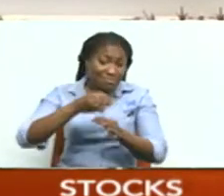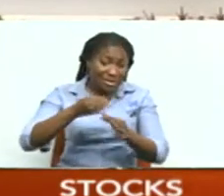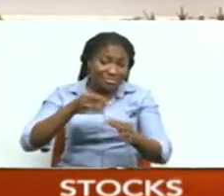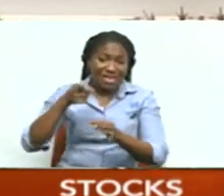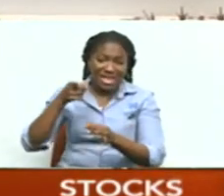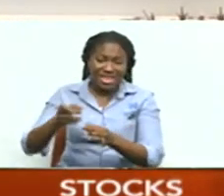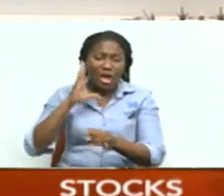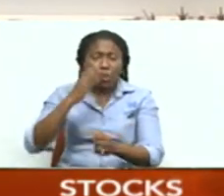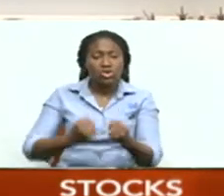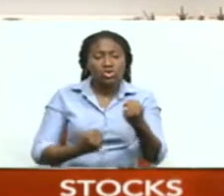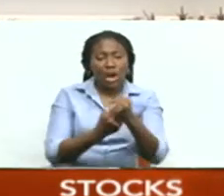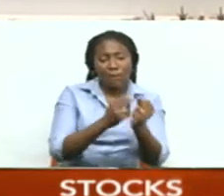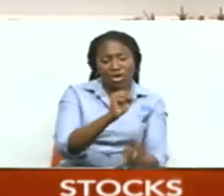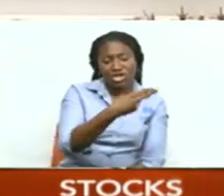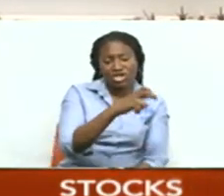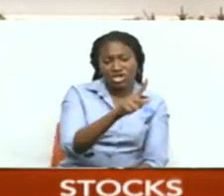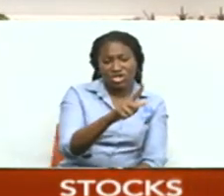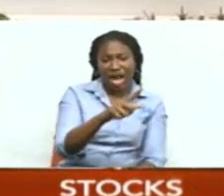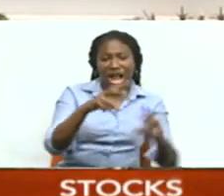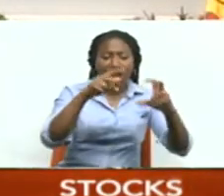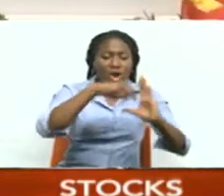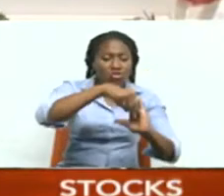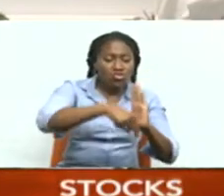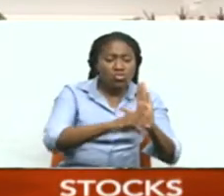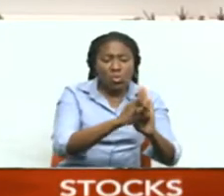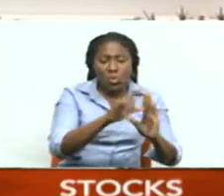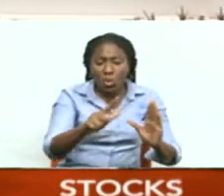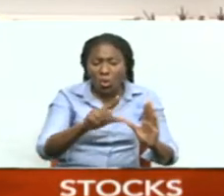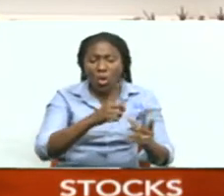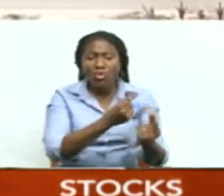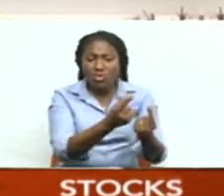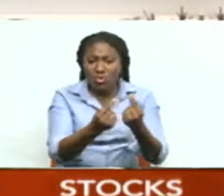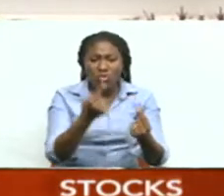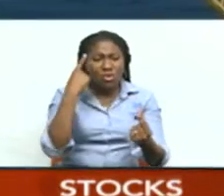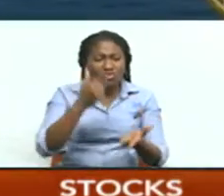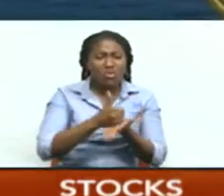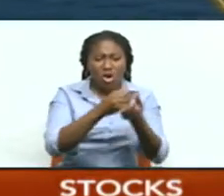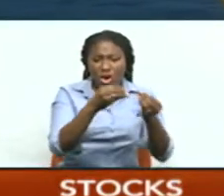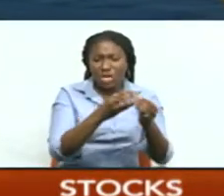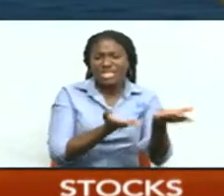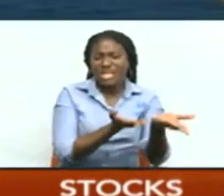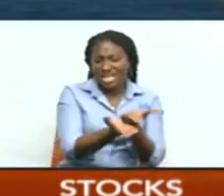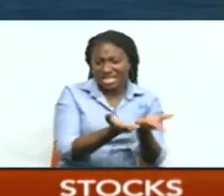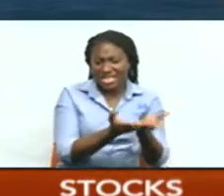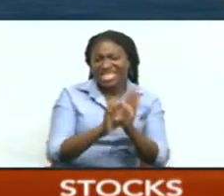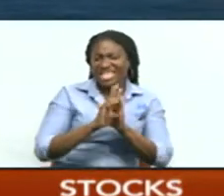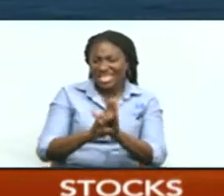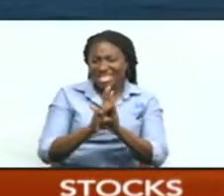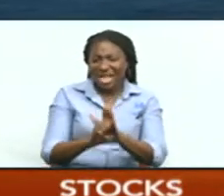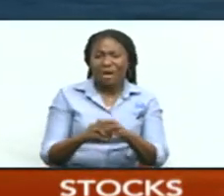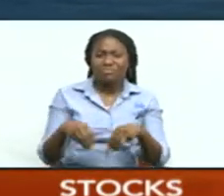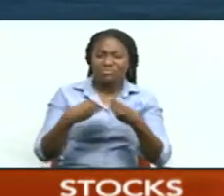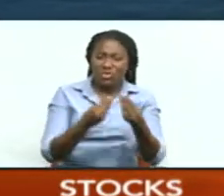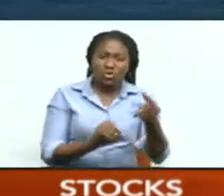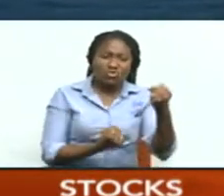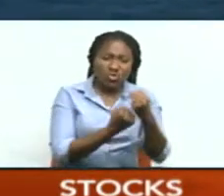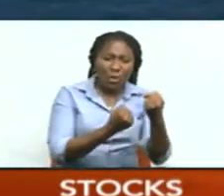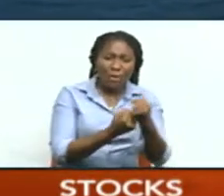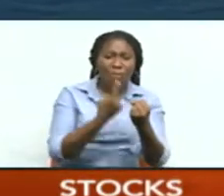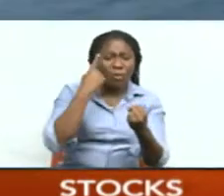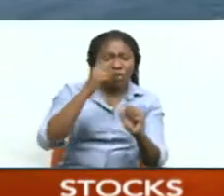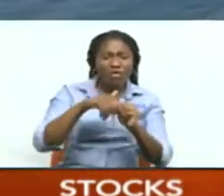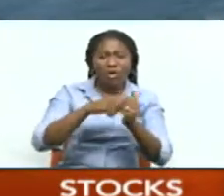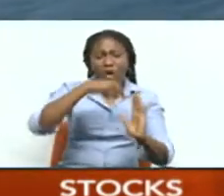support Shell's onshore and offshore assets, providing a suite of services. This includes turnaround support for their mature